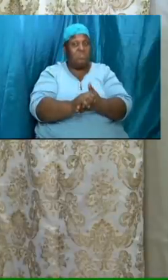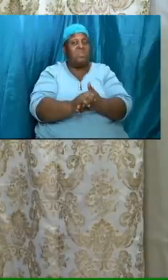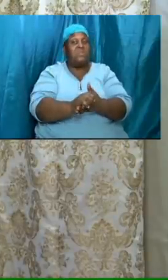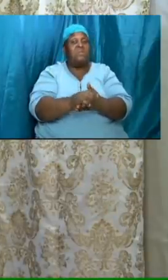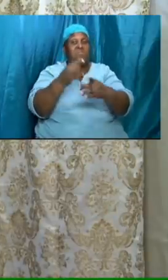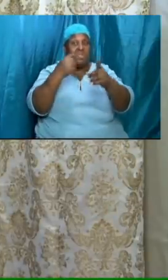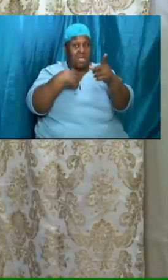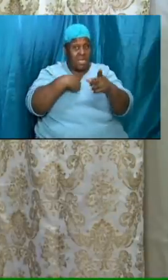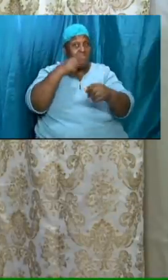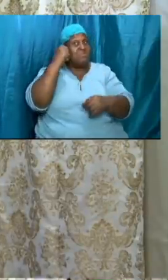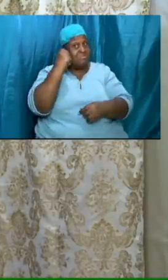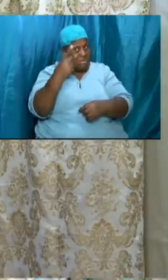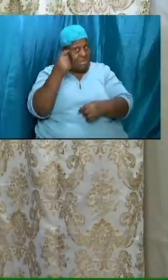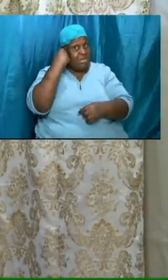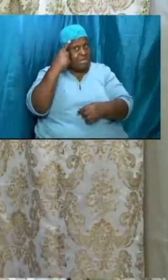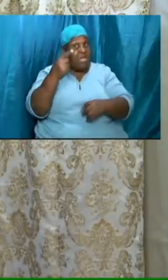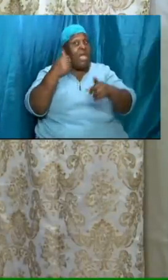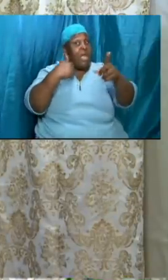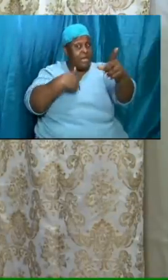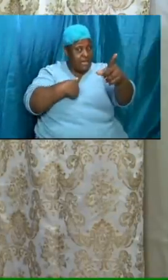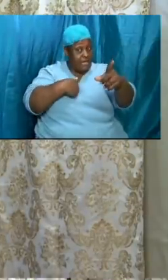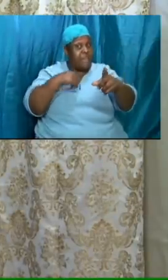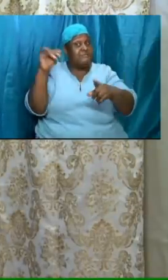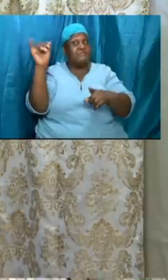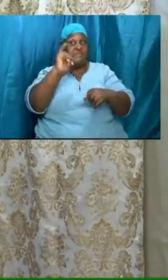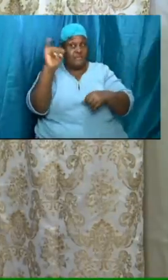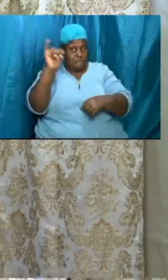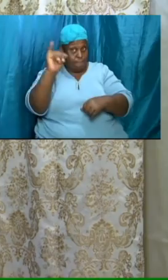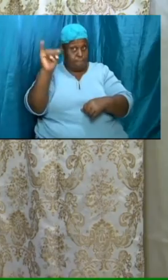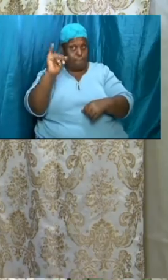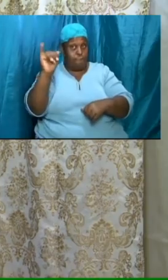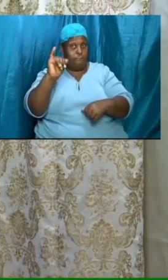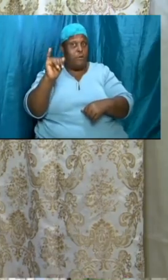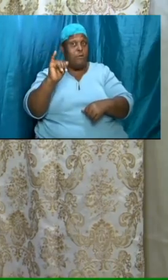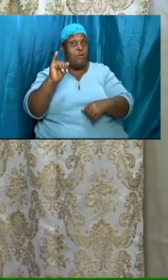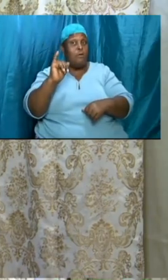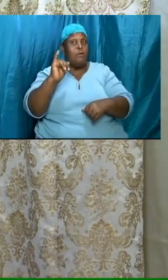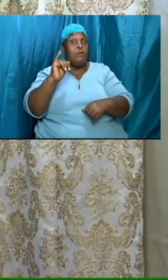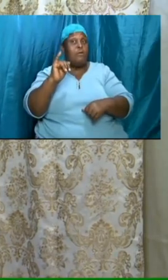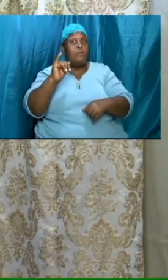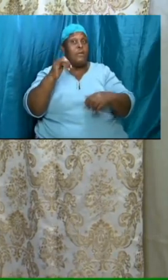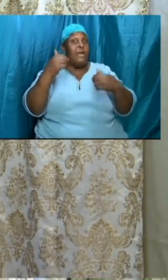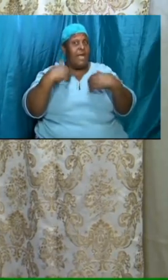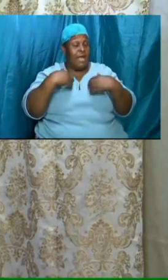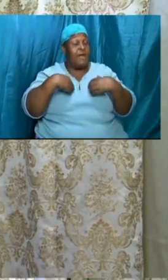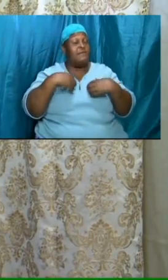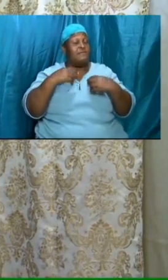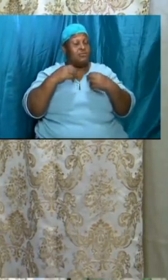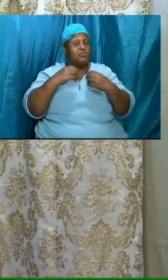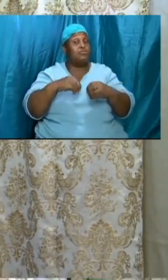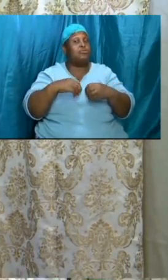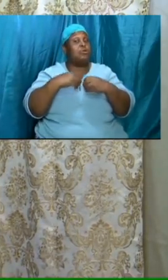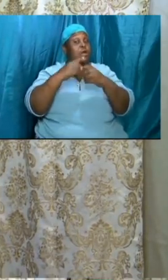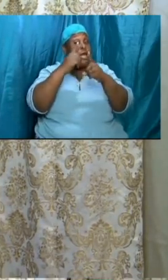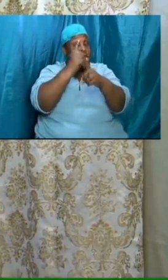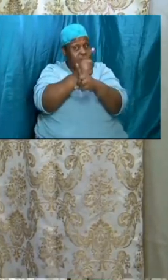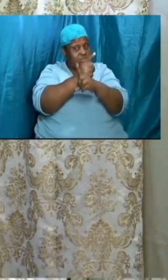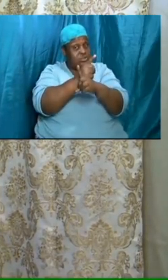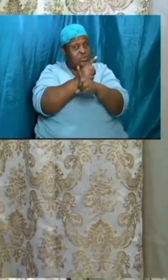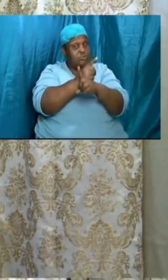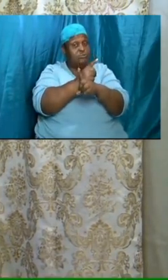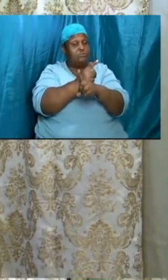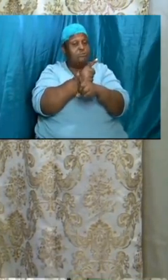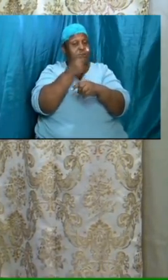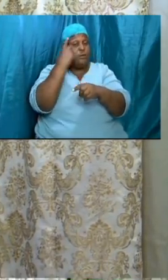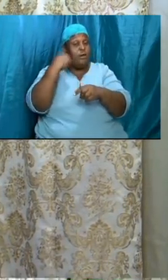understand that i too will have to give an account of my stewardship and give an